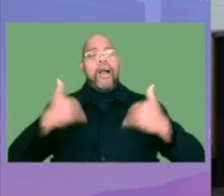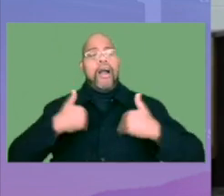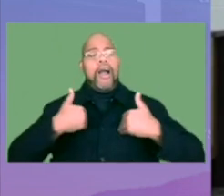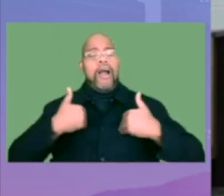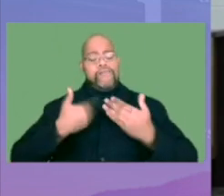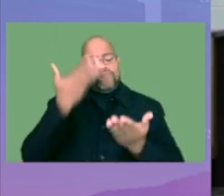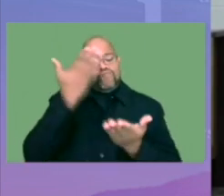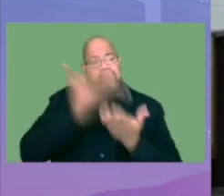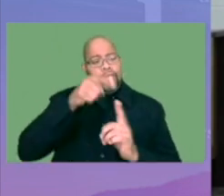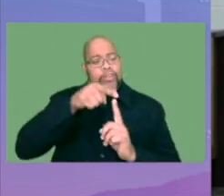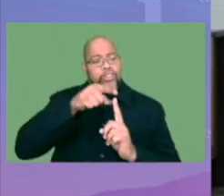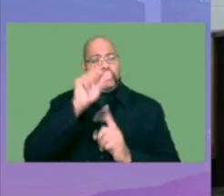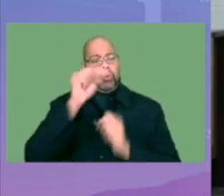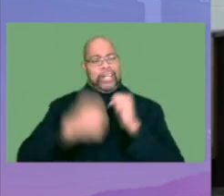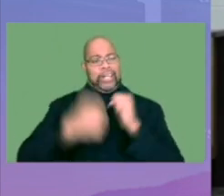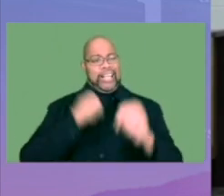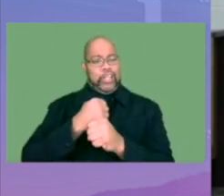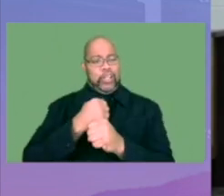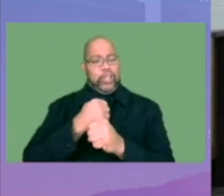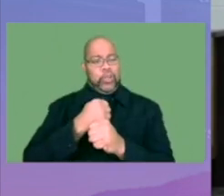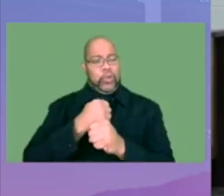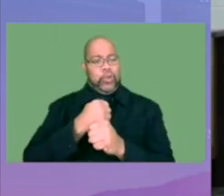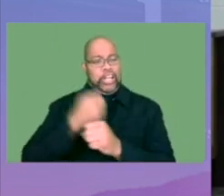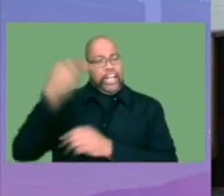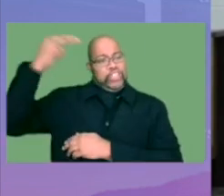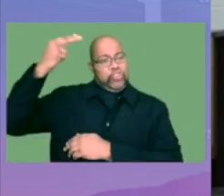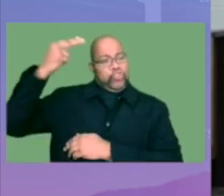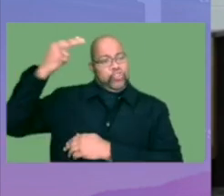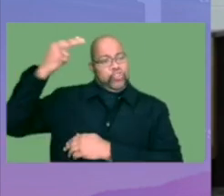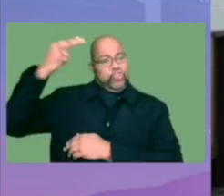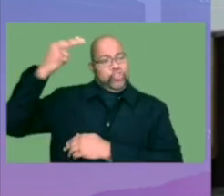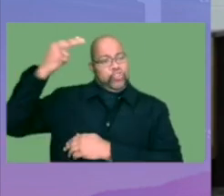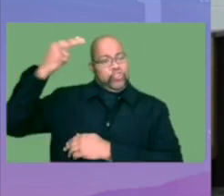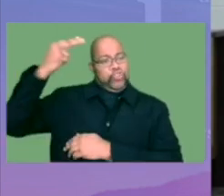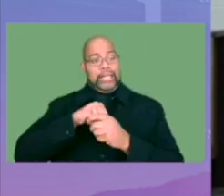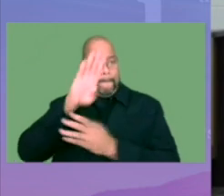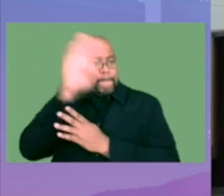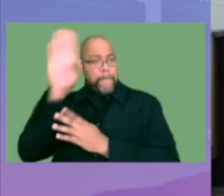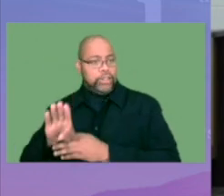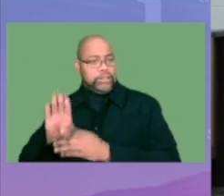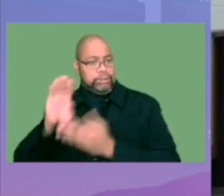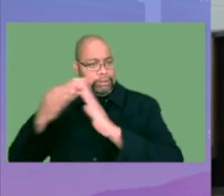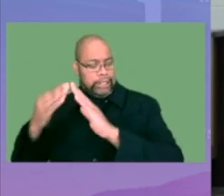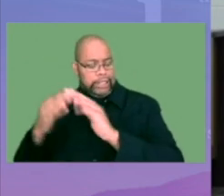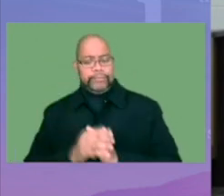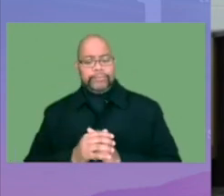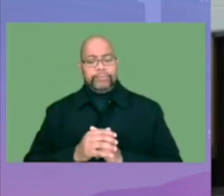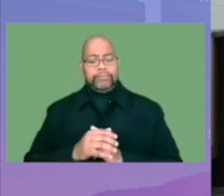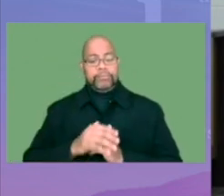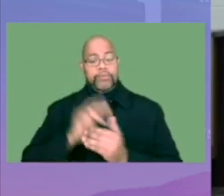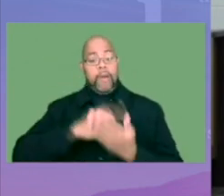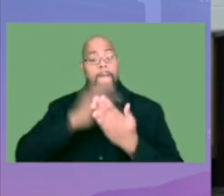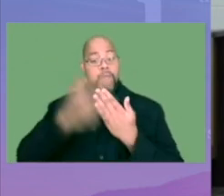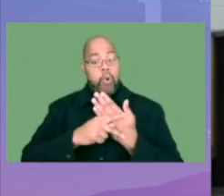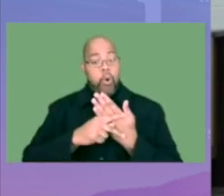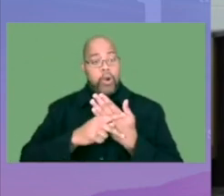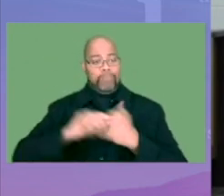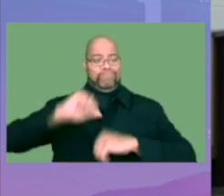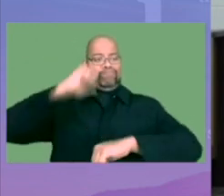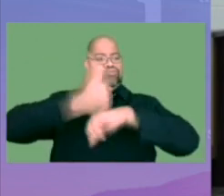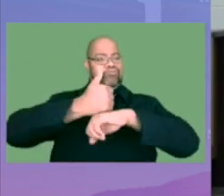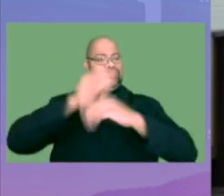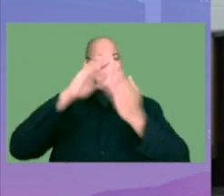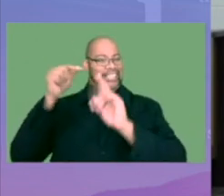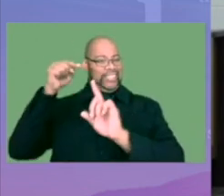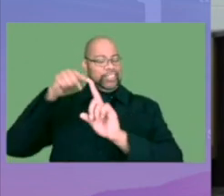CityConnects already has a proven 20-year track record in the City of Boston, the